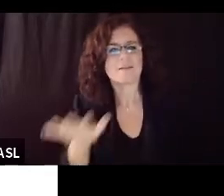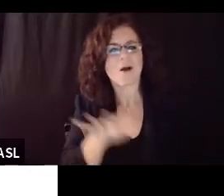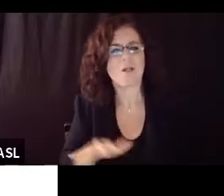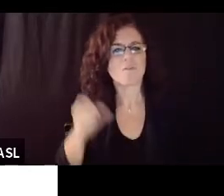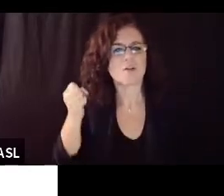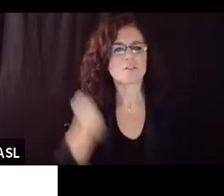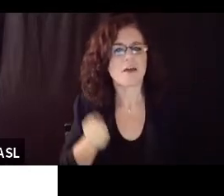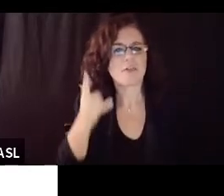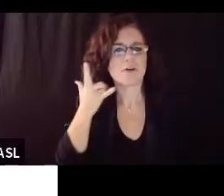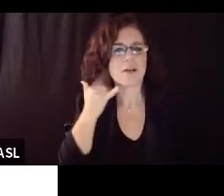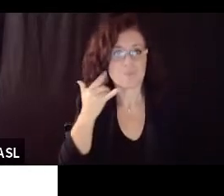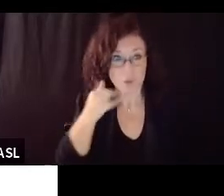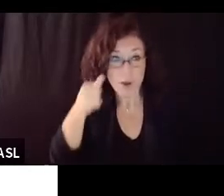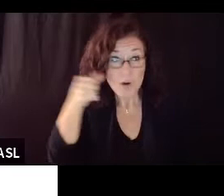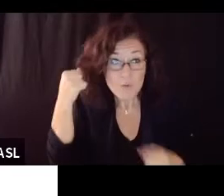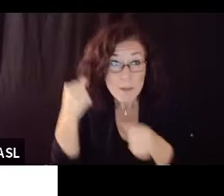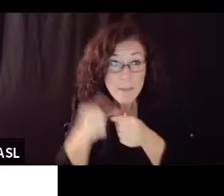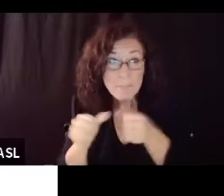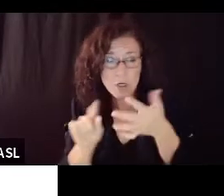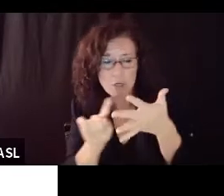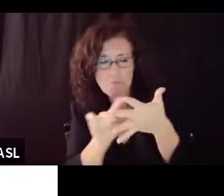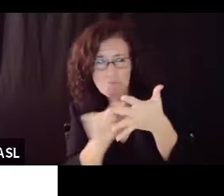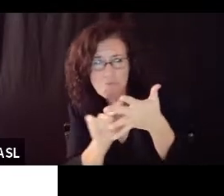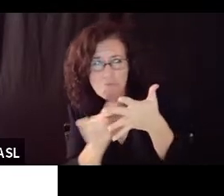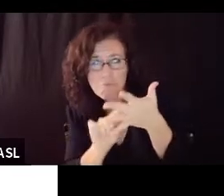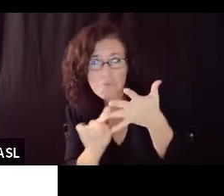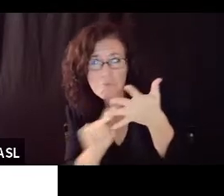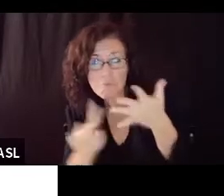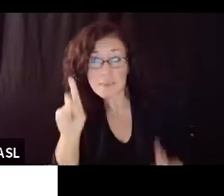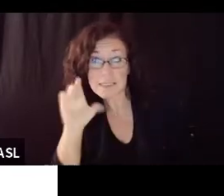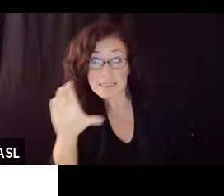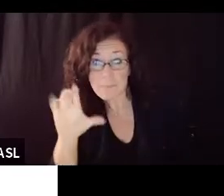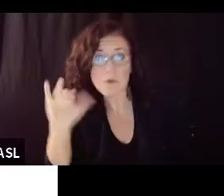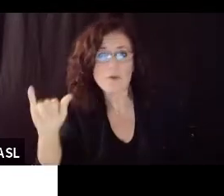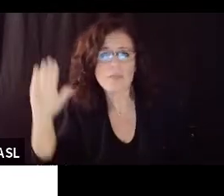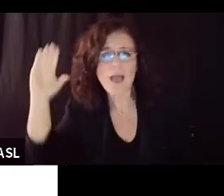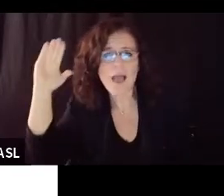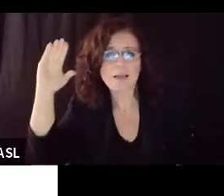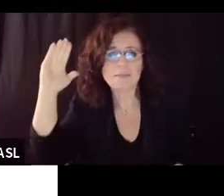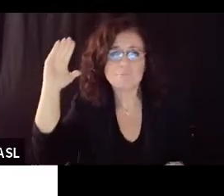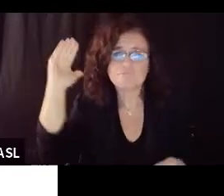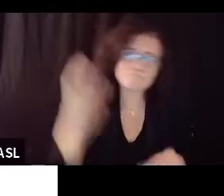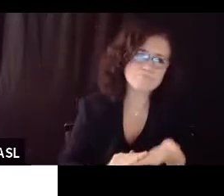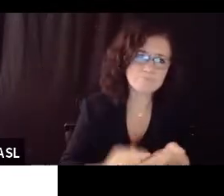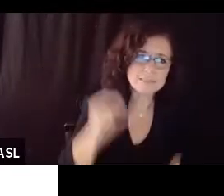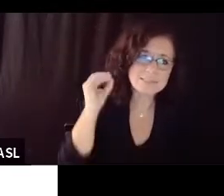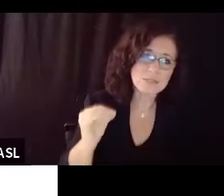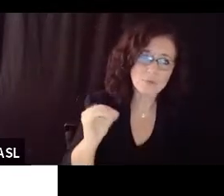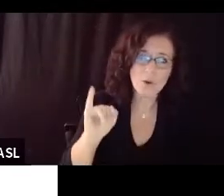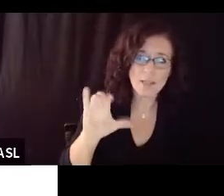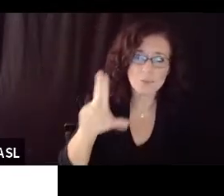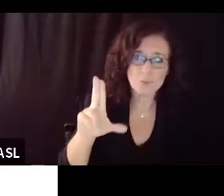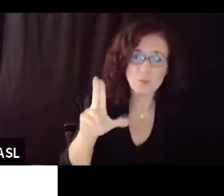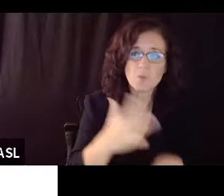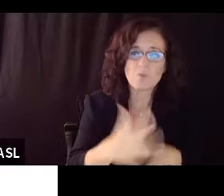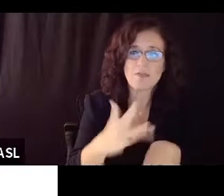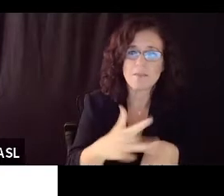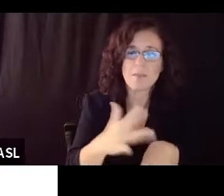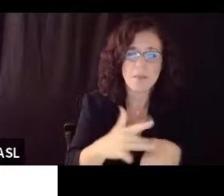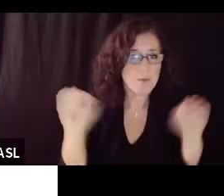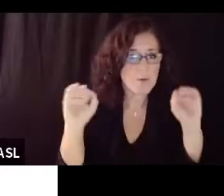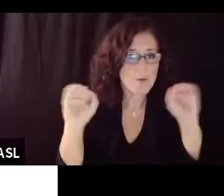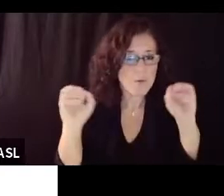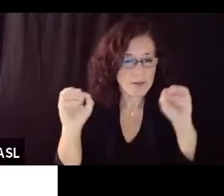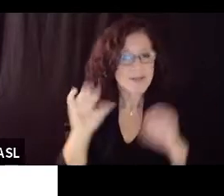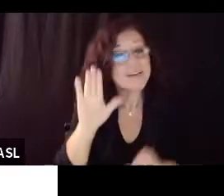remembers around the middle of December um also hit zero ICU capacity again just to remind everyone that doesn't